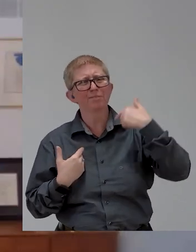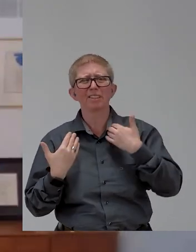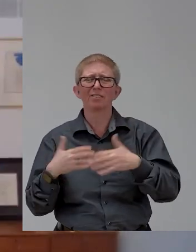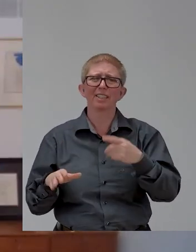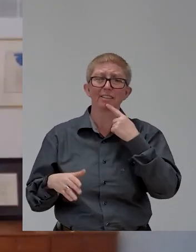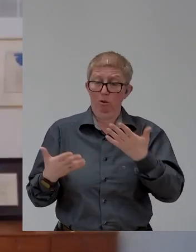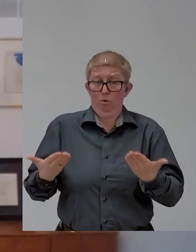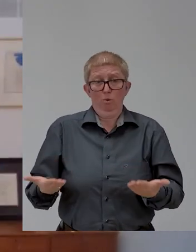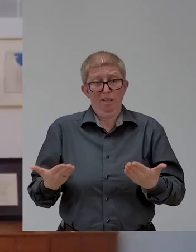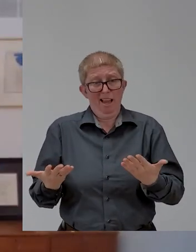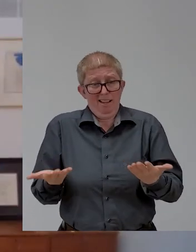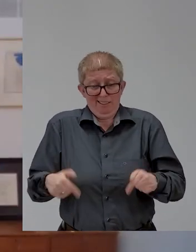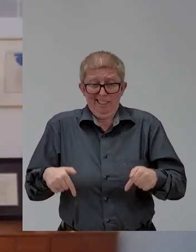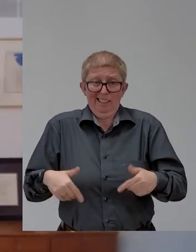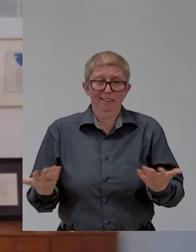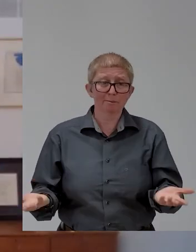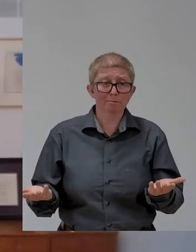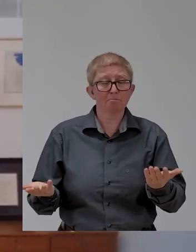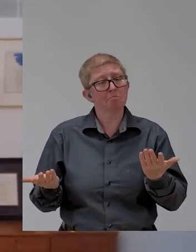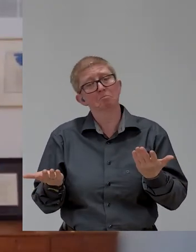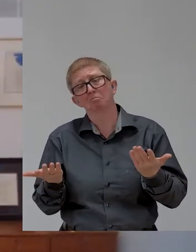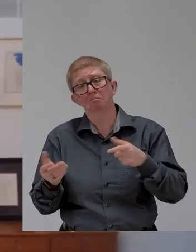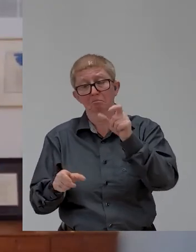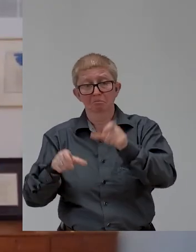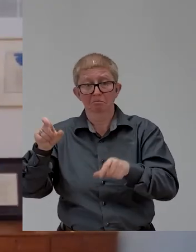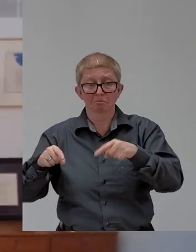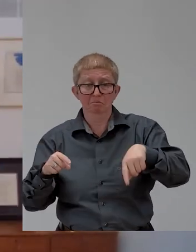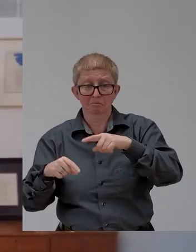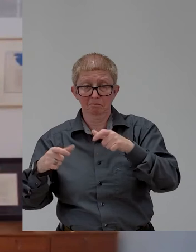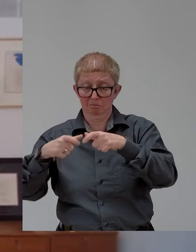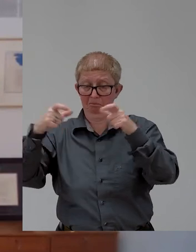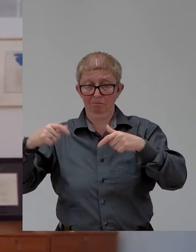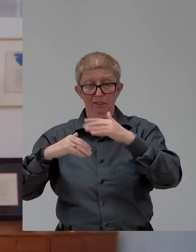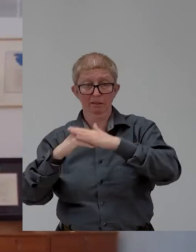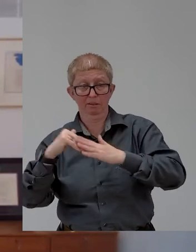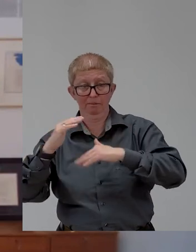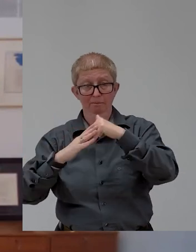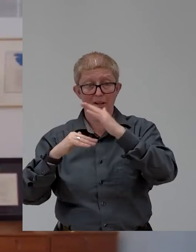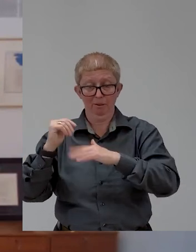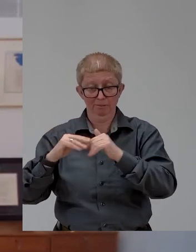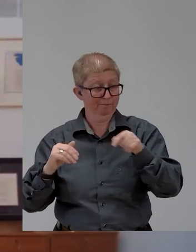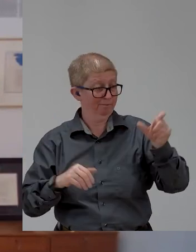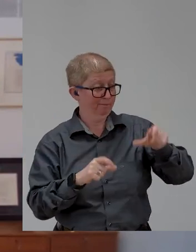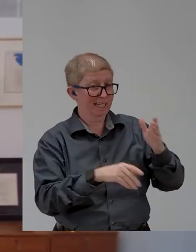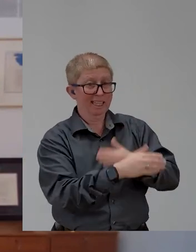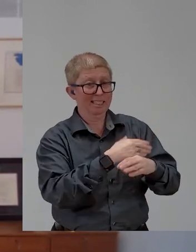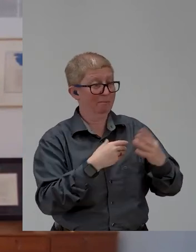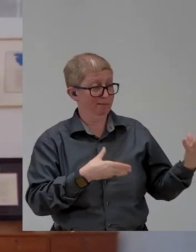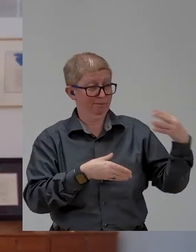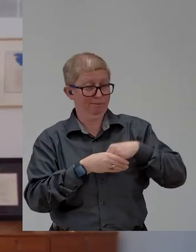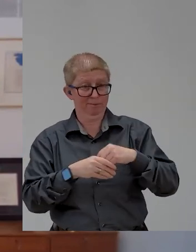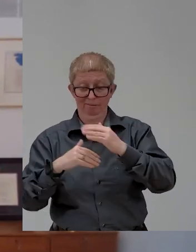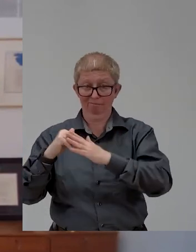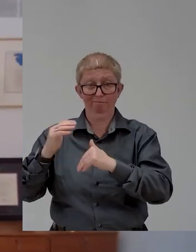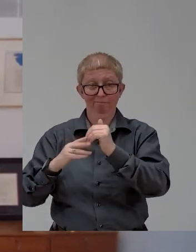with people with disabilities, it makes for a better product. It's innovative. It makes products that